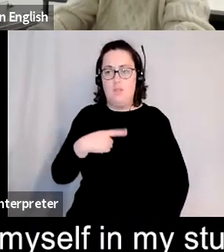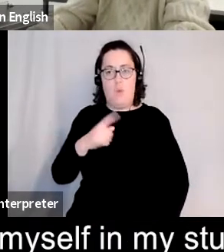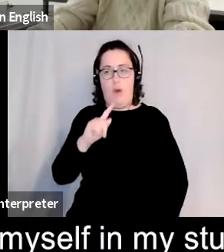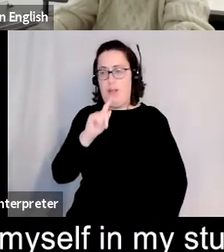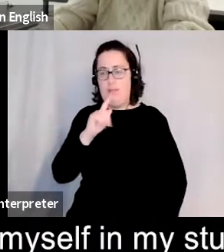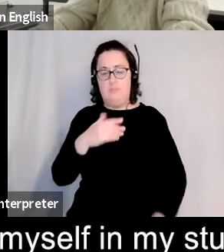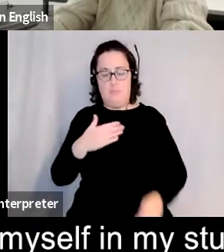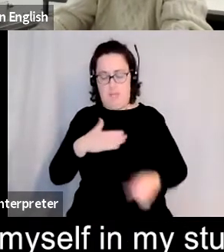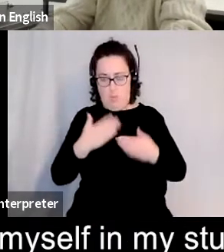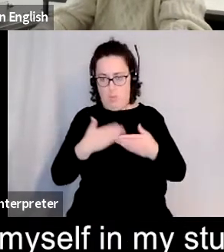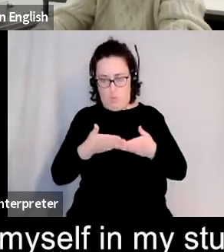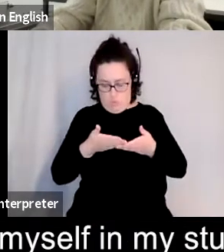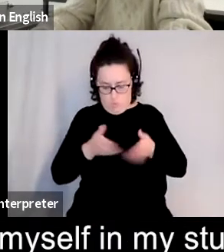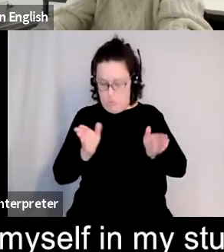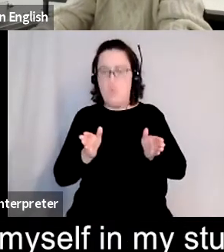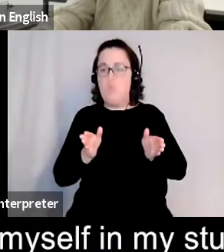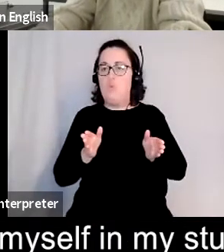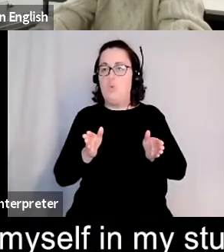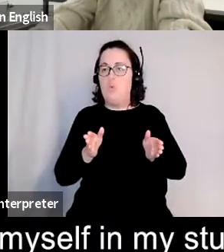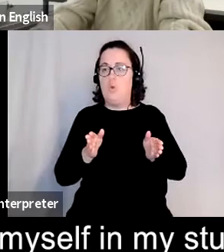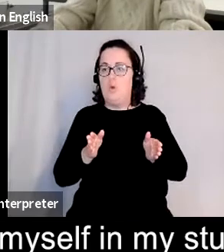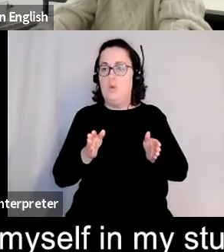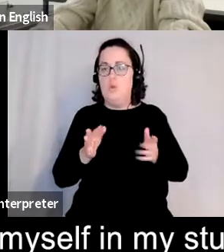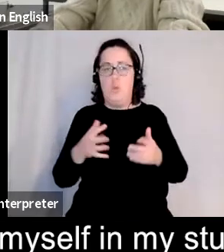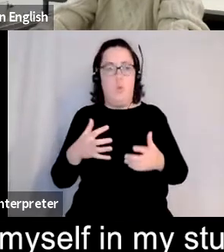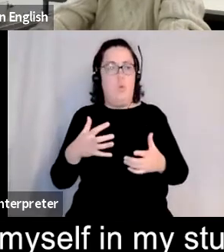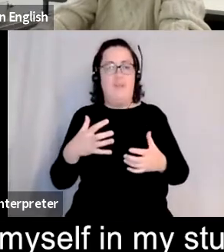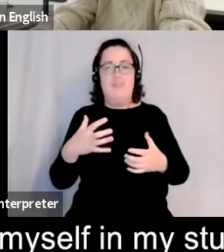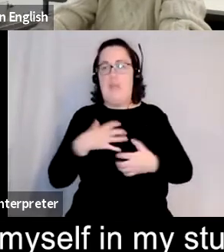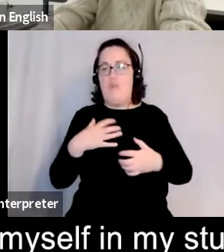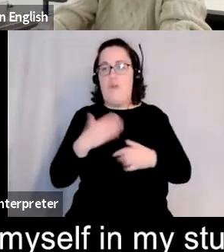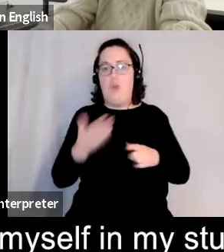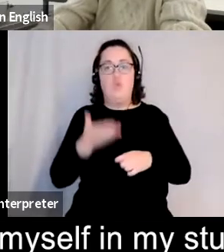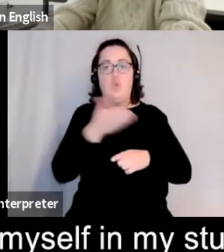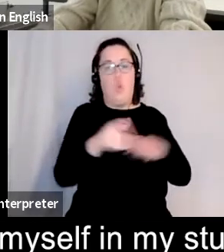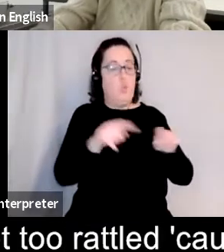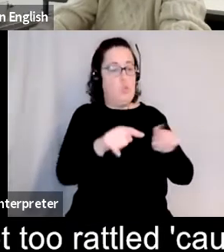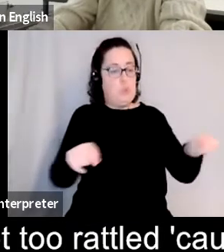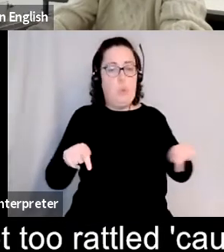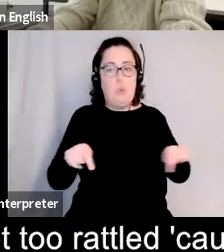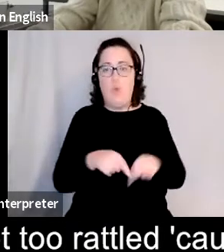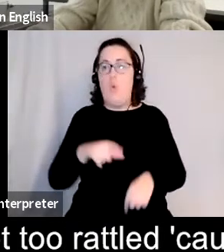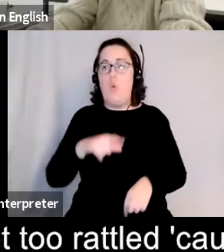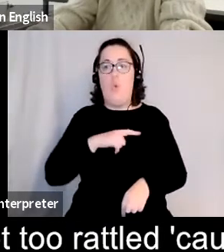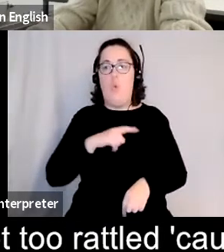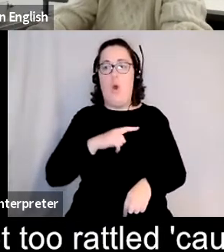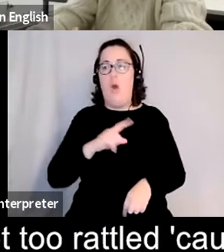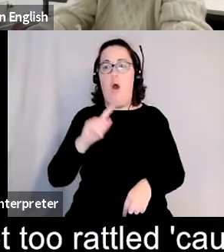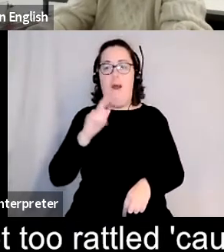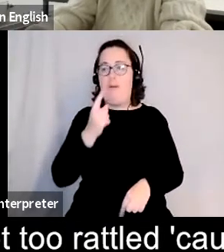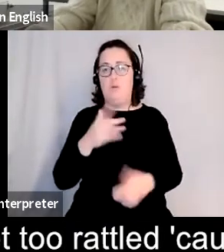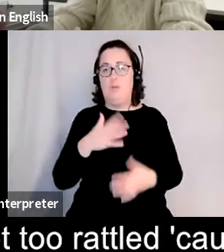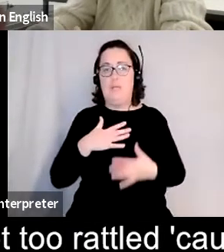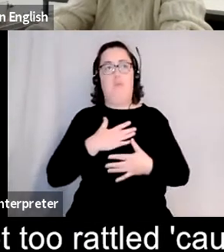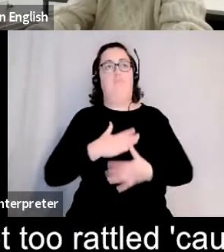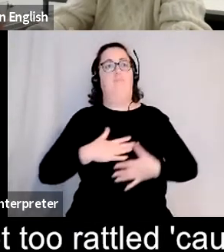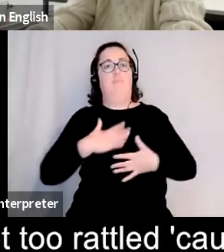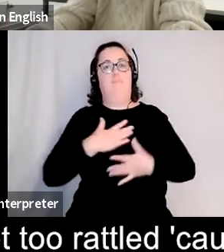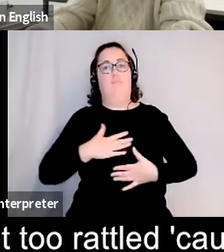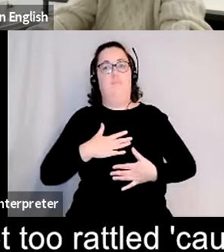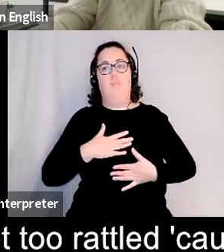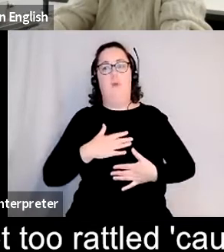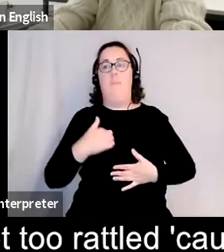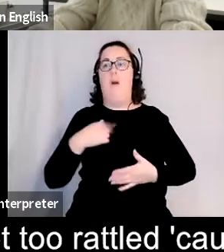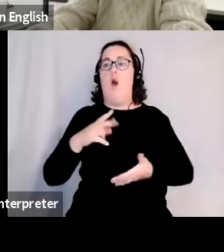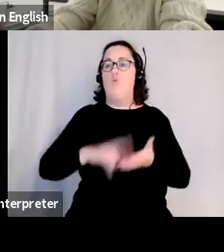myself in my studio um terrified to go there in a sense because i knew i couldn't get too rattled because i wouldn't have my usual